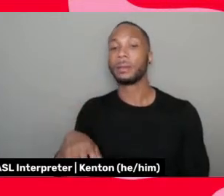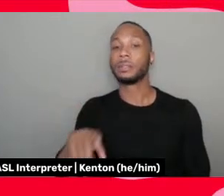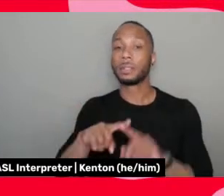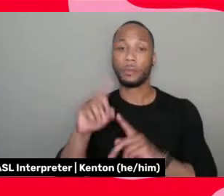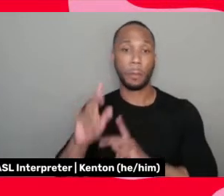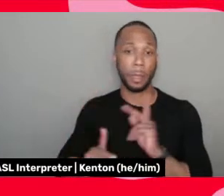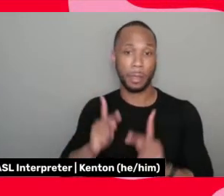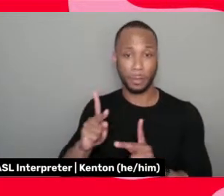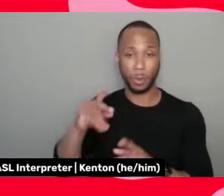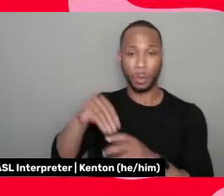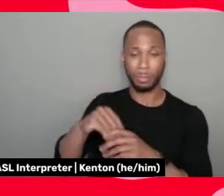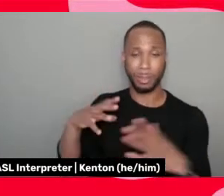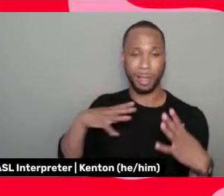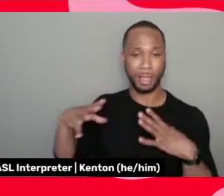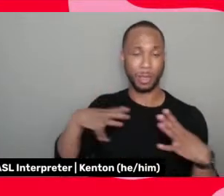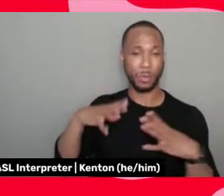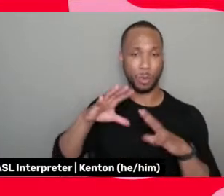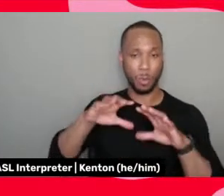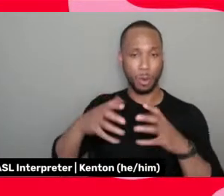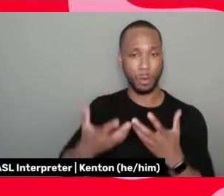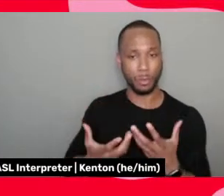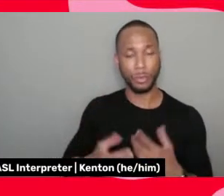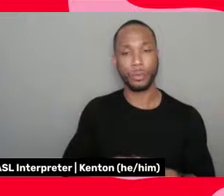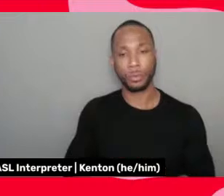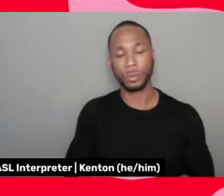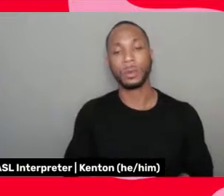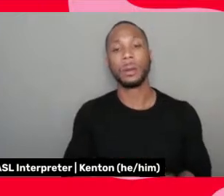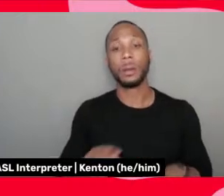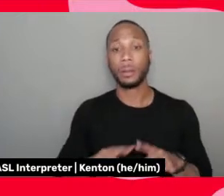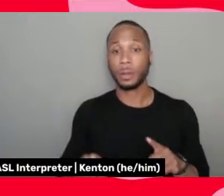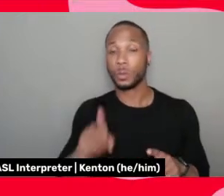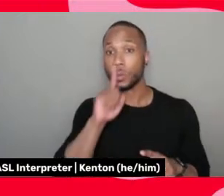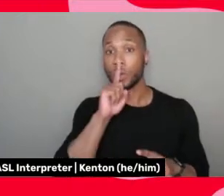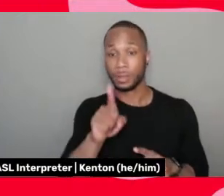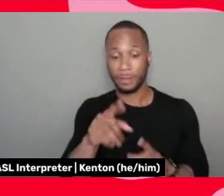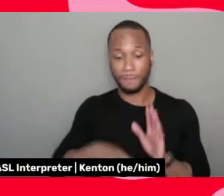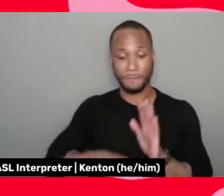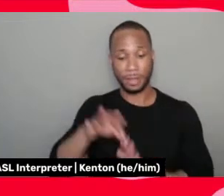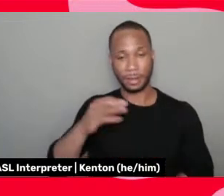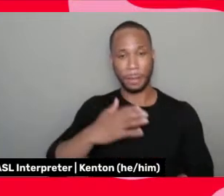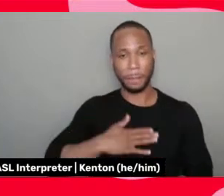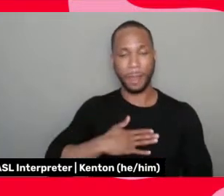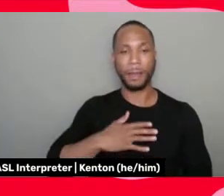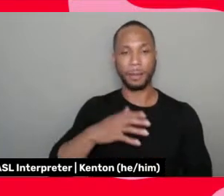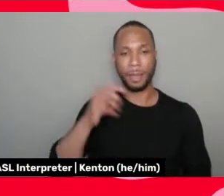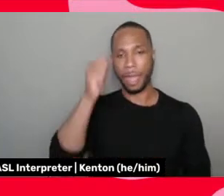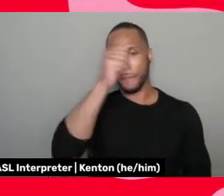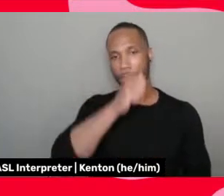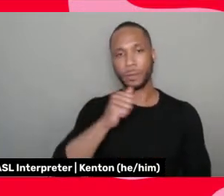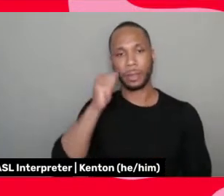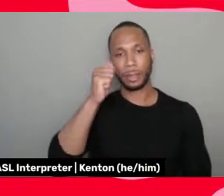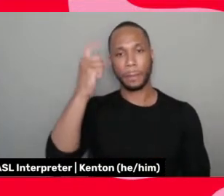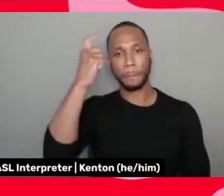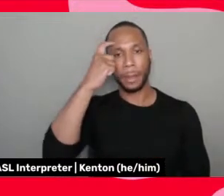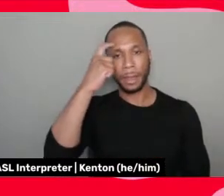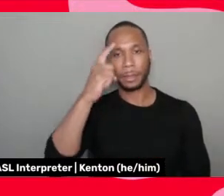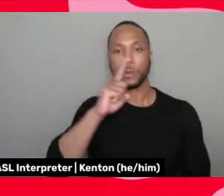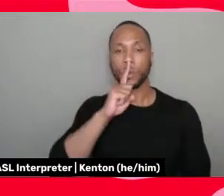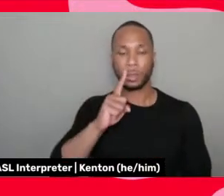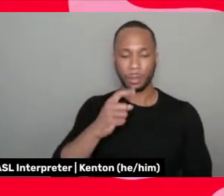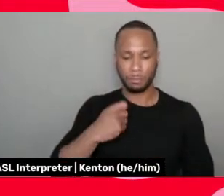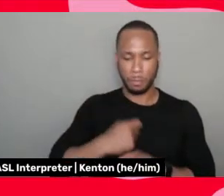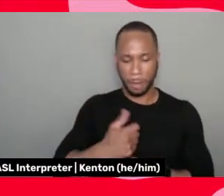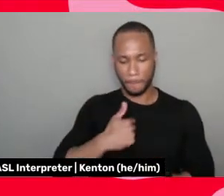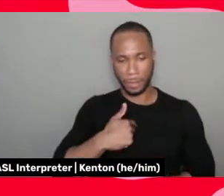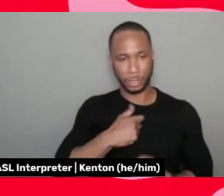in the, uh, world. Um, but it was finding my African mind that made me strong. That